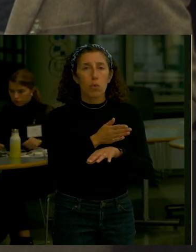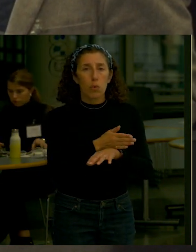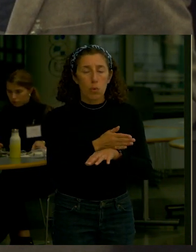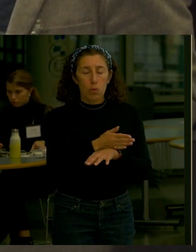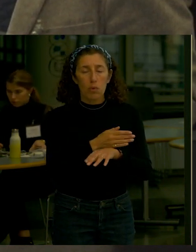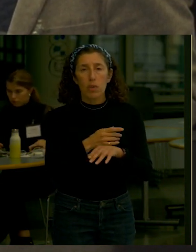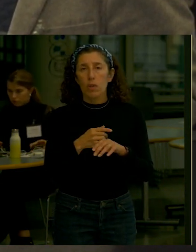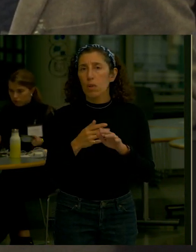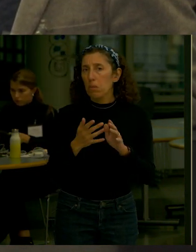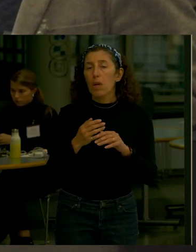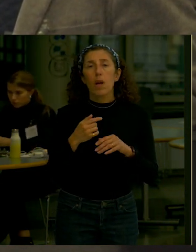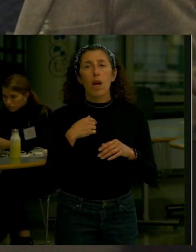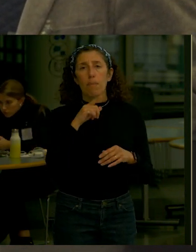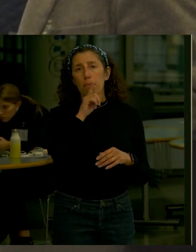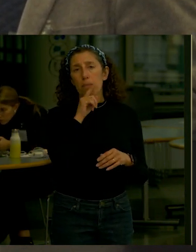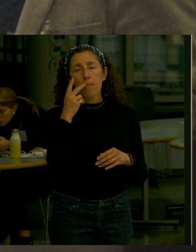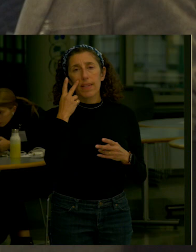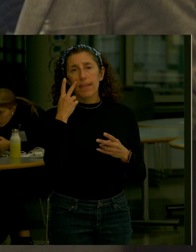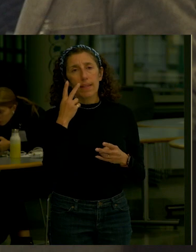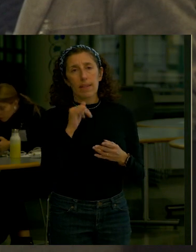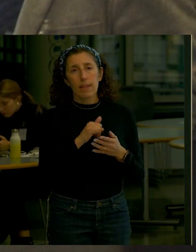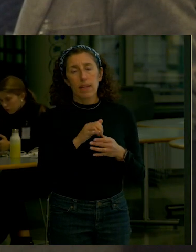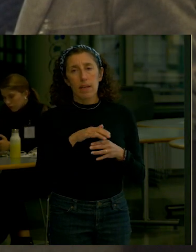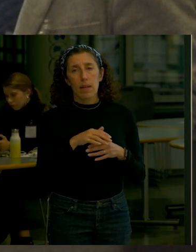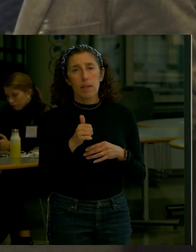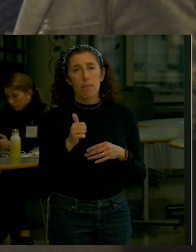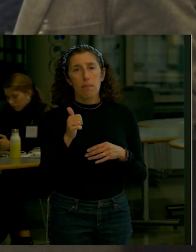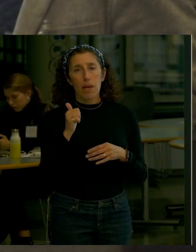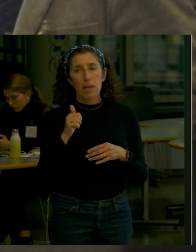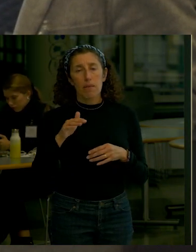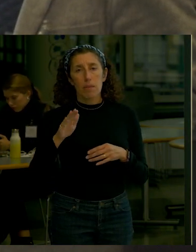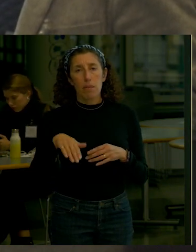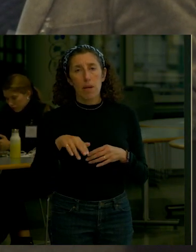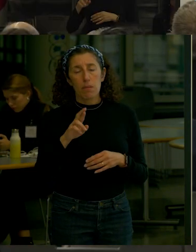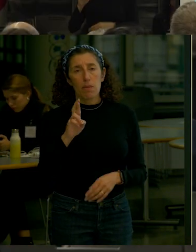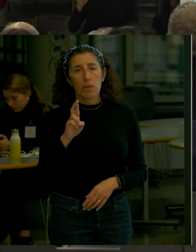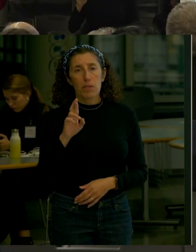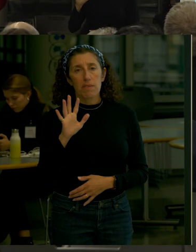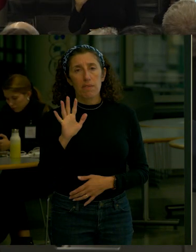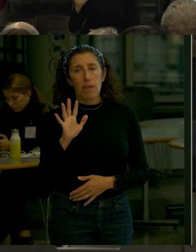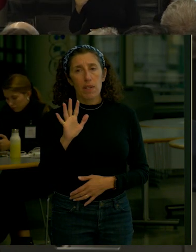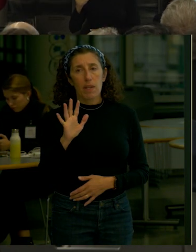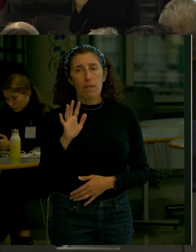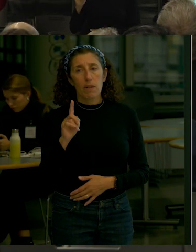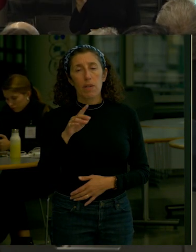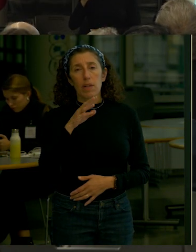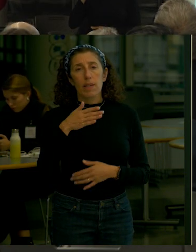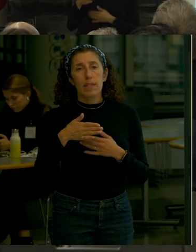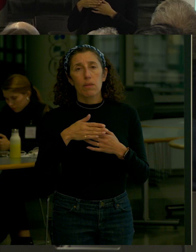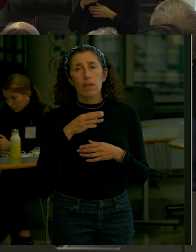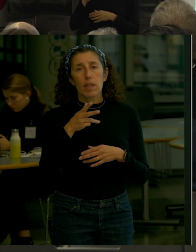I didn't see that on the back of the bottom of Reach 5 Around the marina